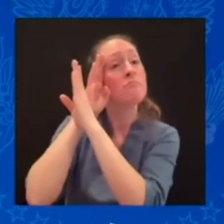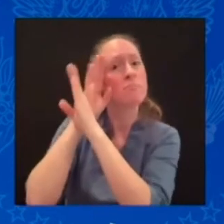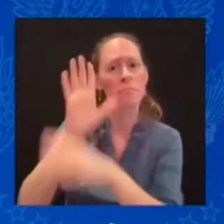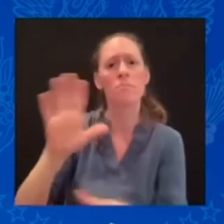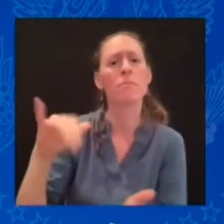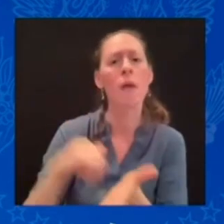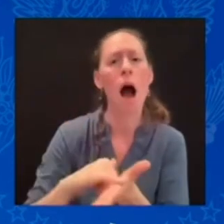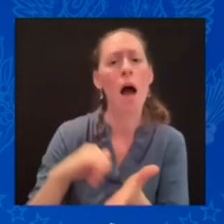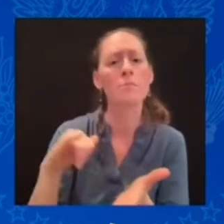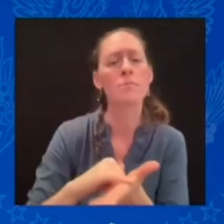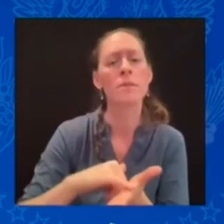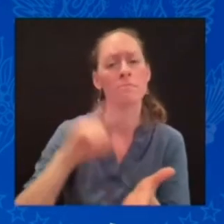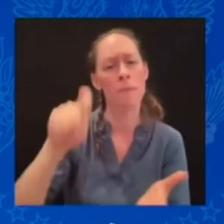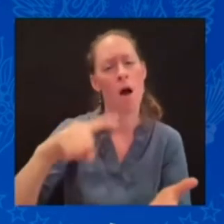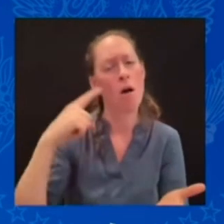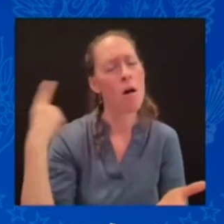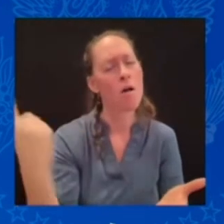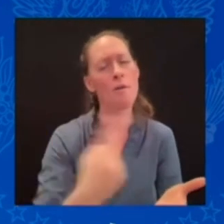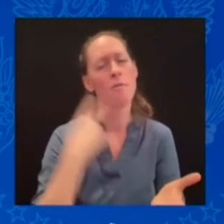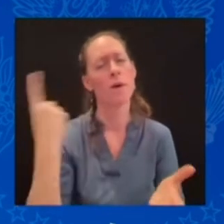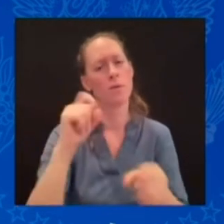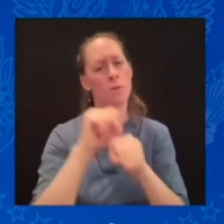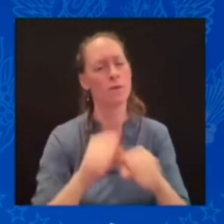Next question, President Biden.